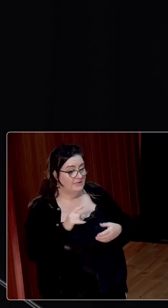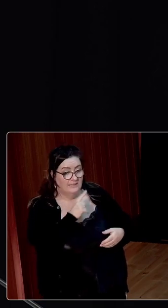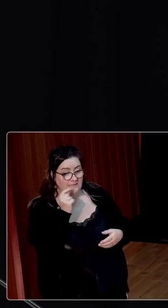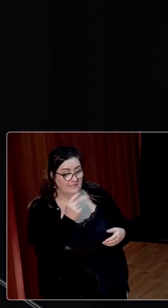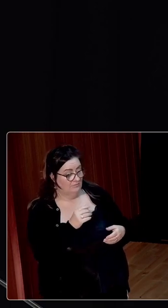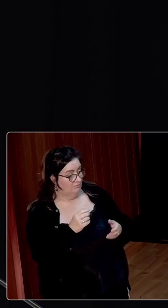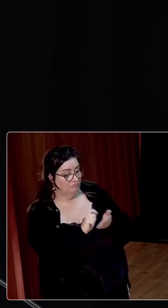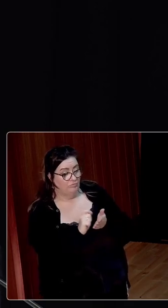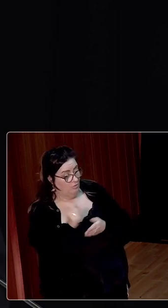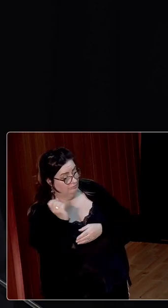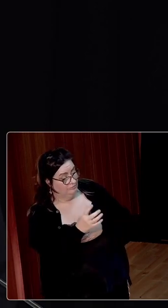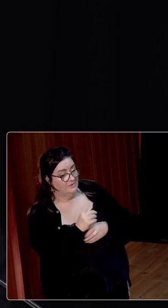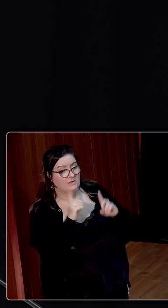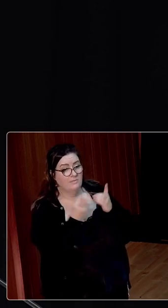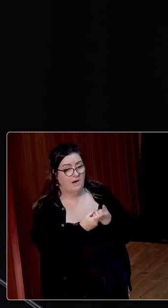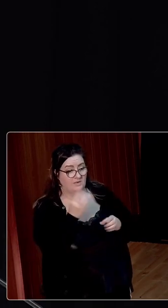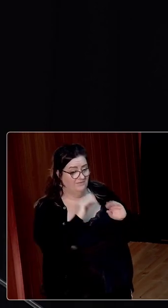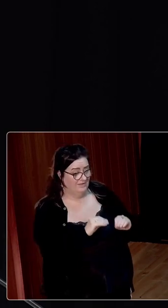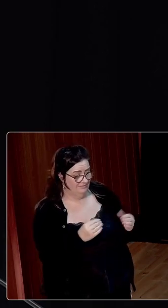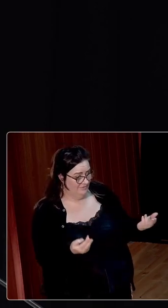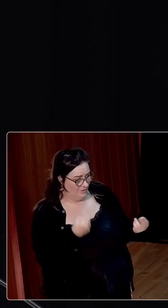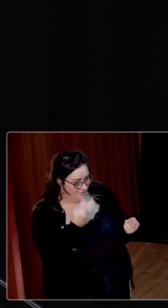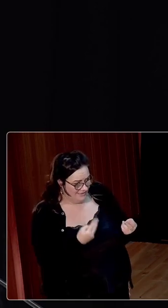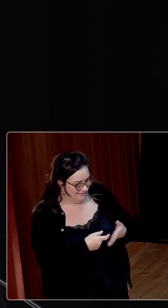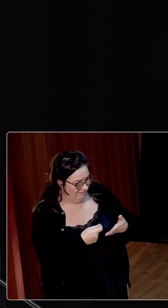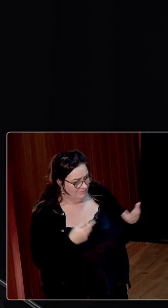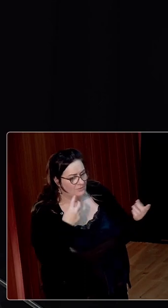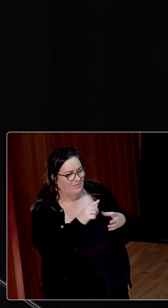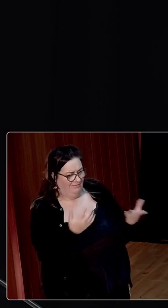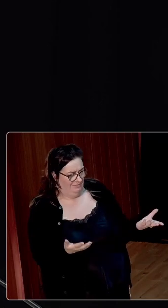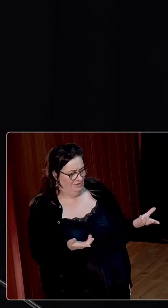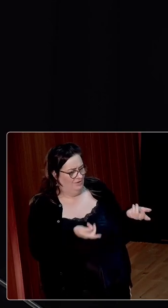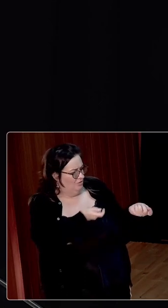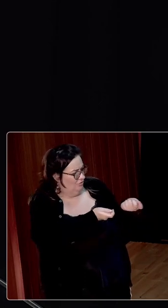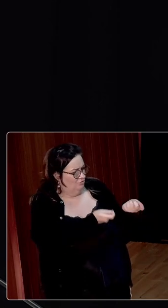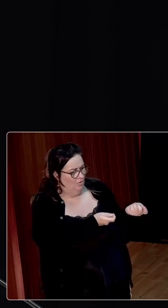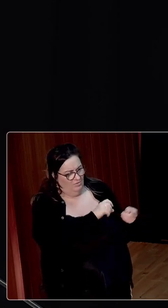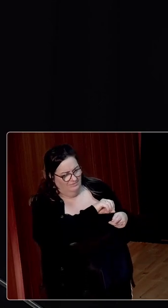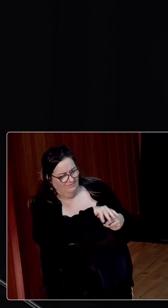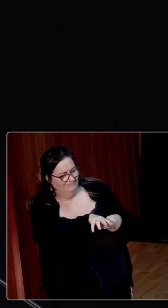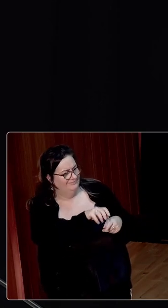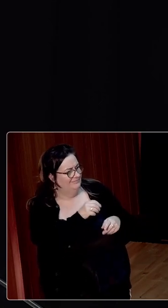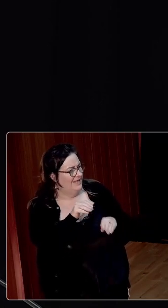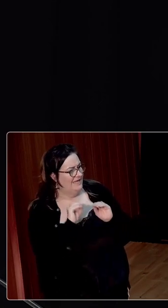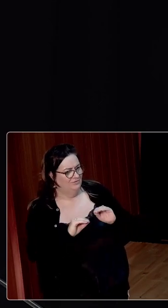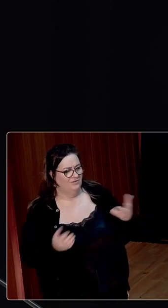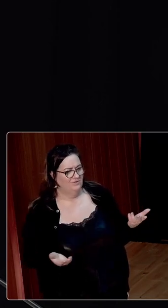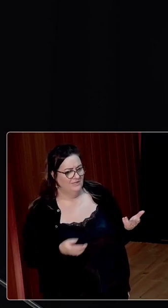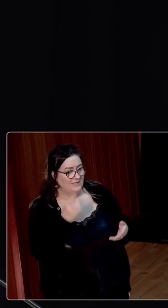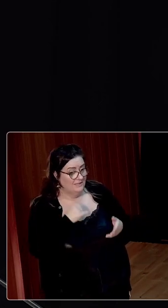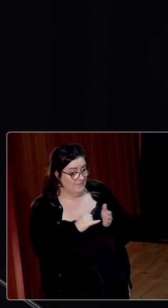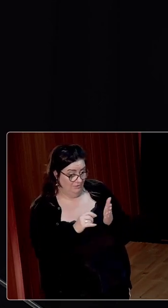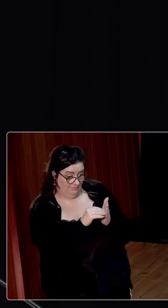to the Department of Education to say that this was an unnecessary extension of state control into education. The